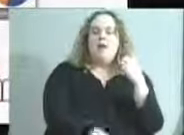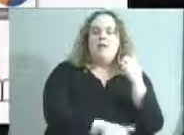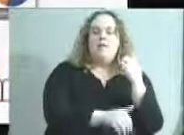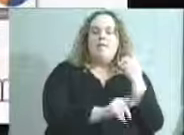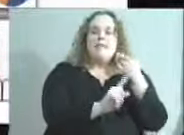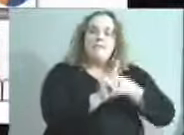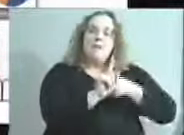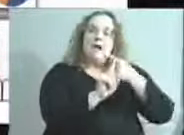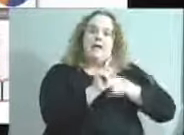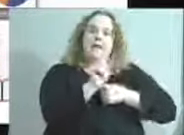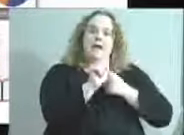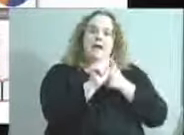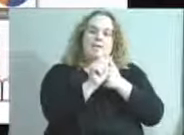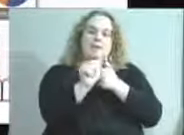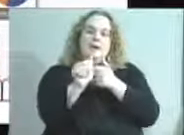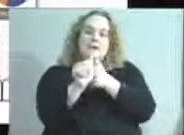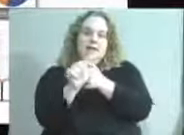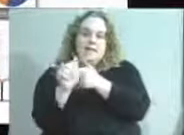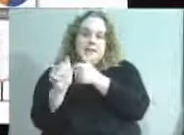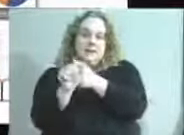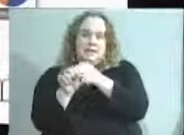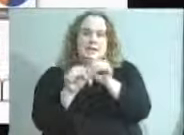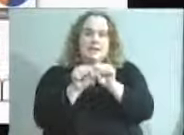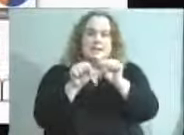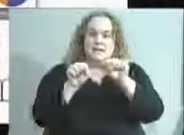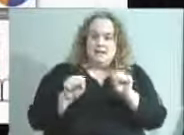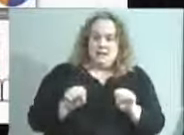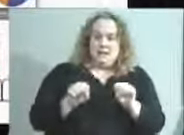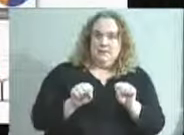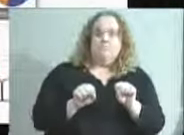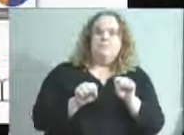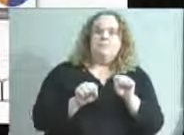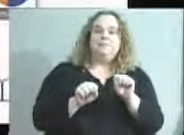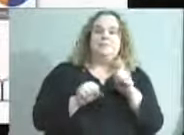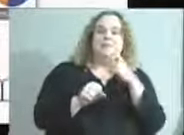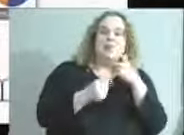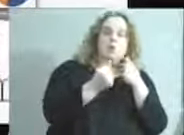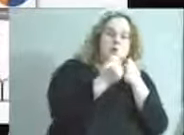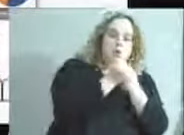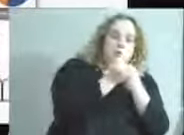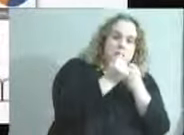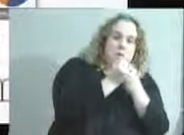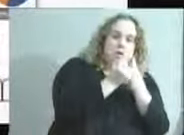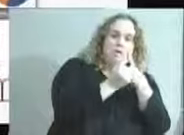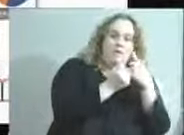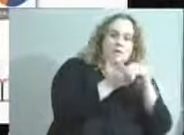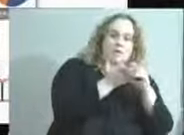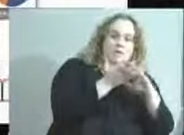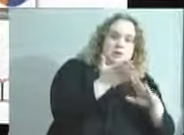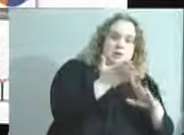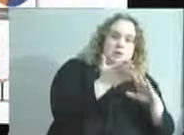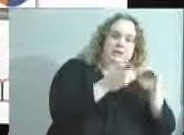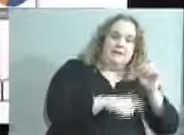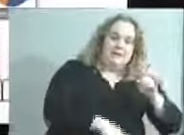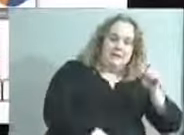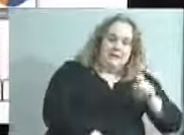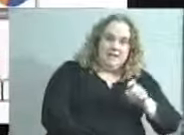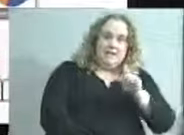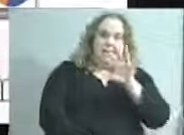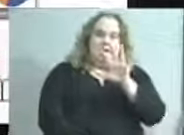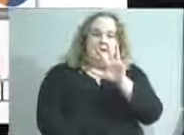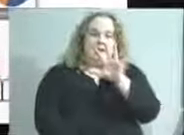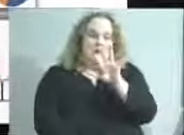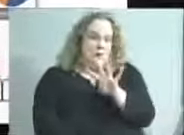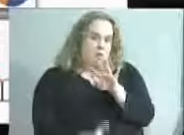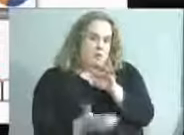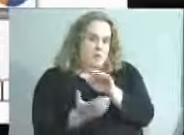a system to link supports with student needs, 54,674 links were made through the six pupil month,